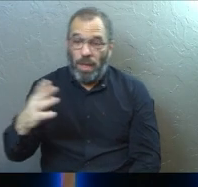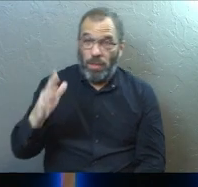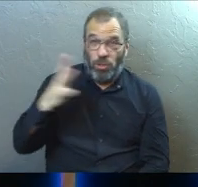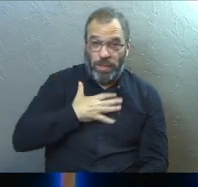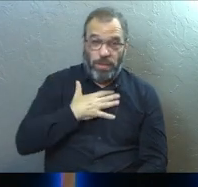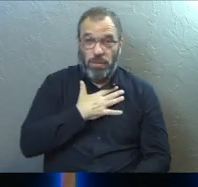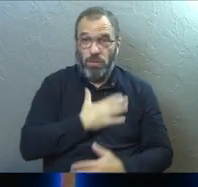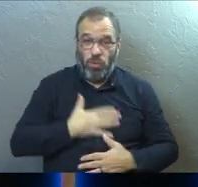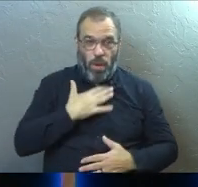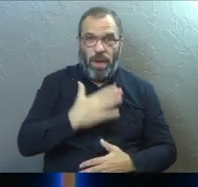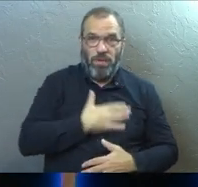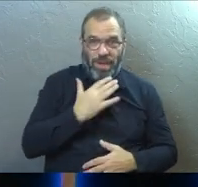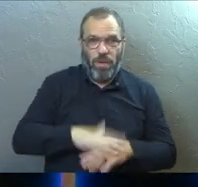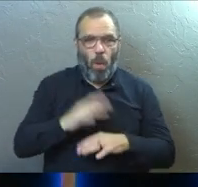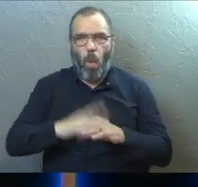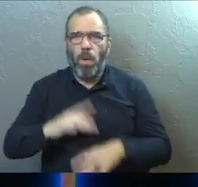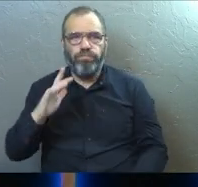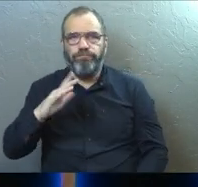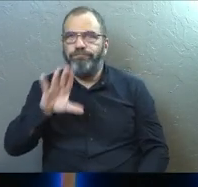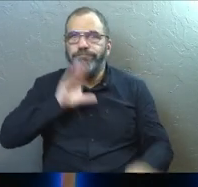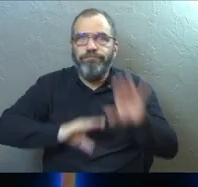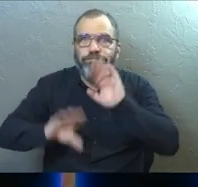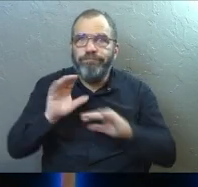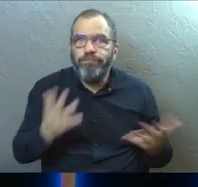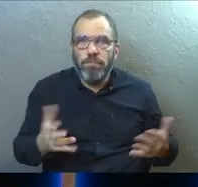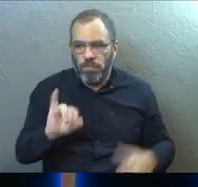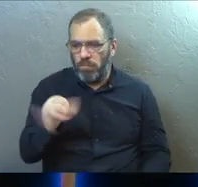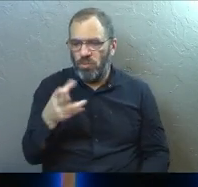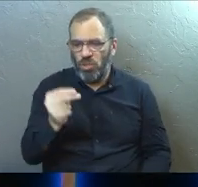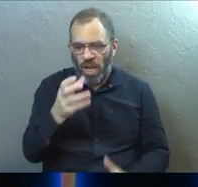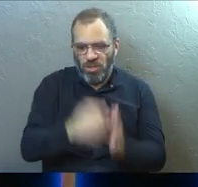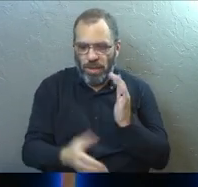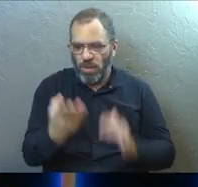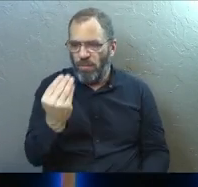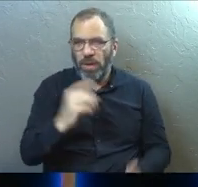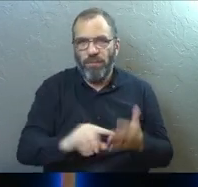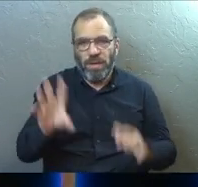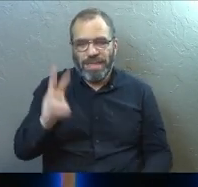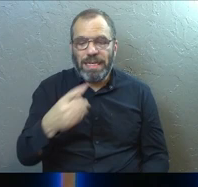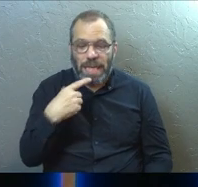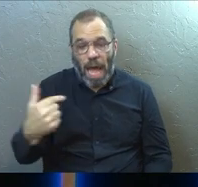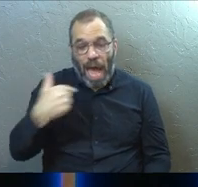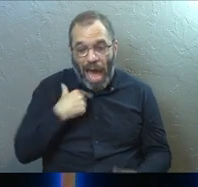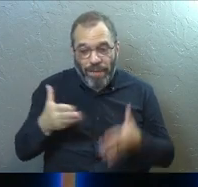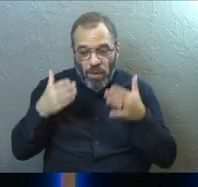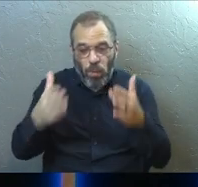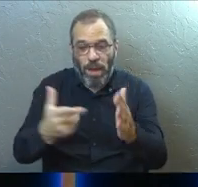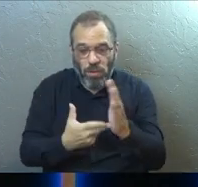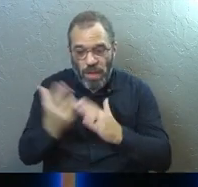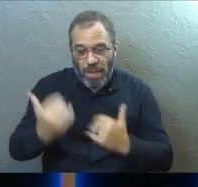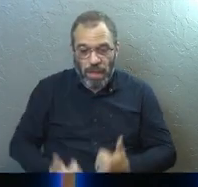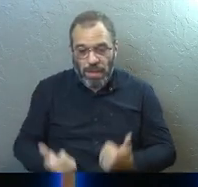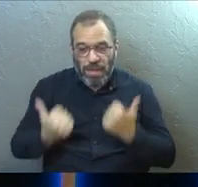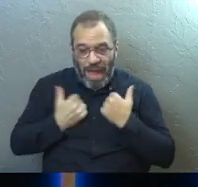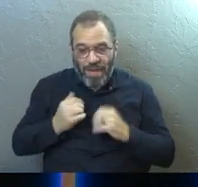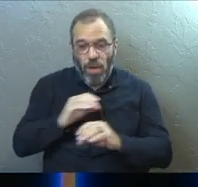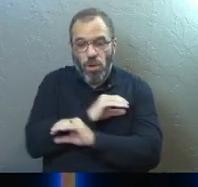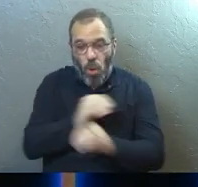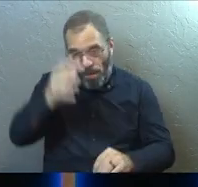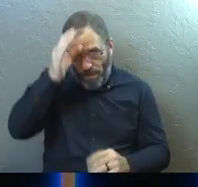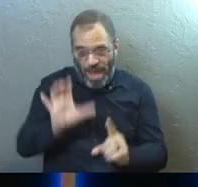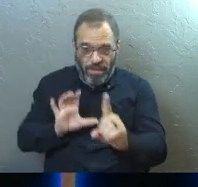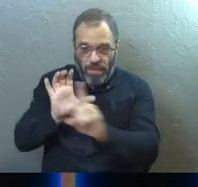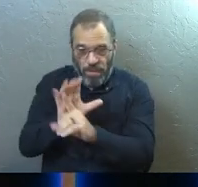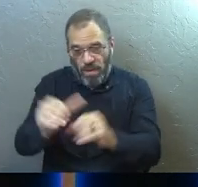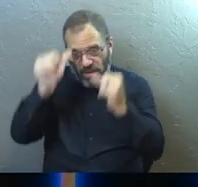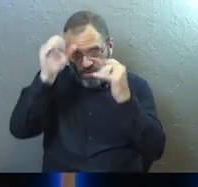or infuriating depending on the day. John 14, 6, Jesus told him, I am the way, the truth, and the life.